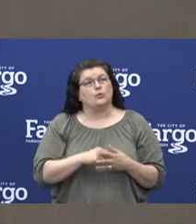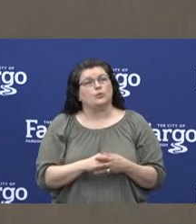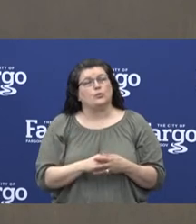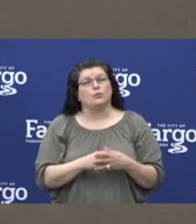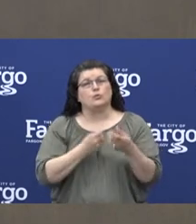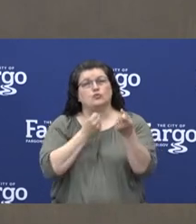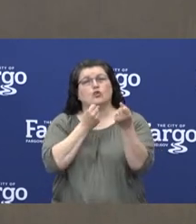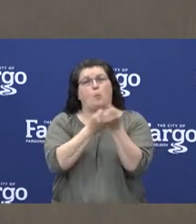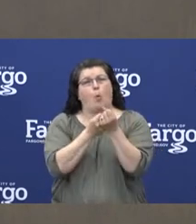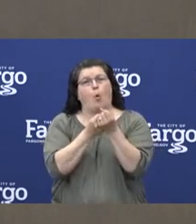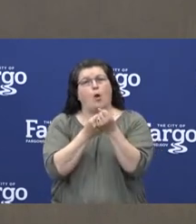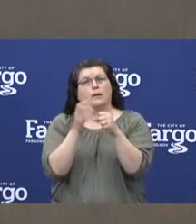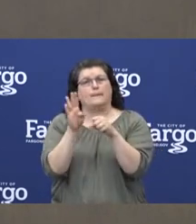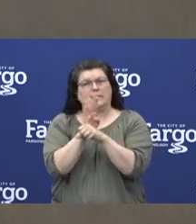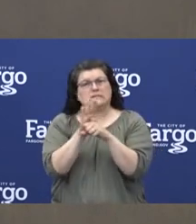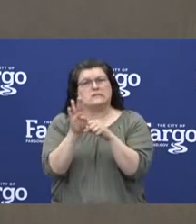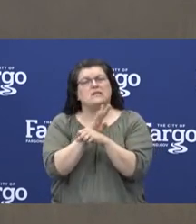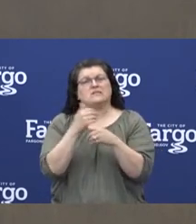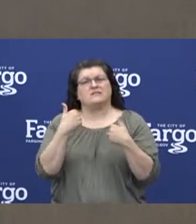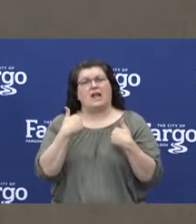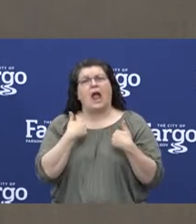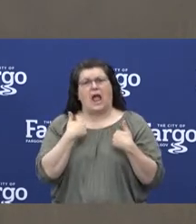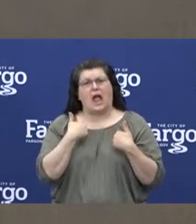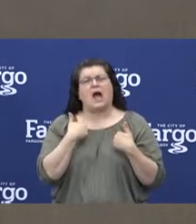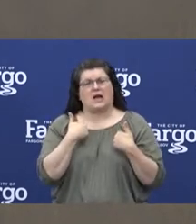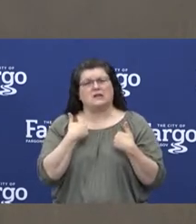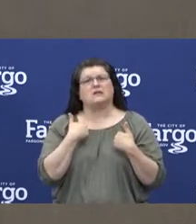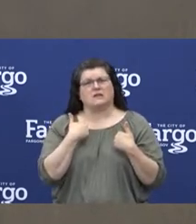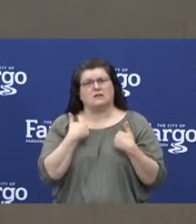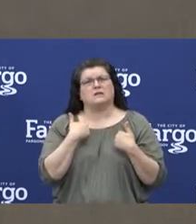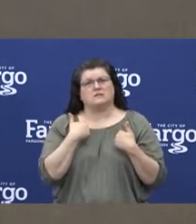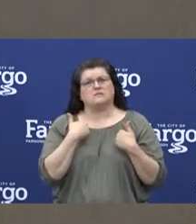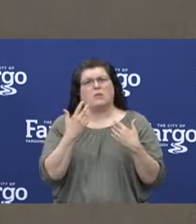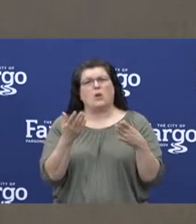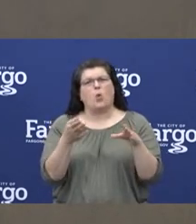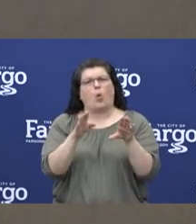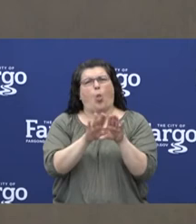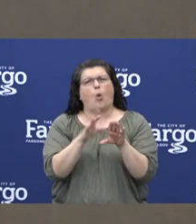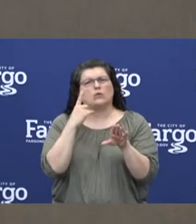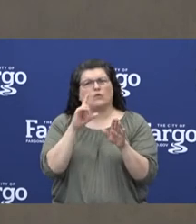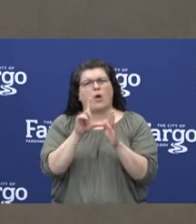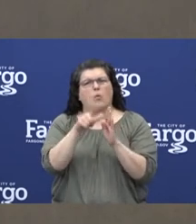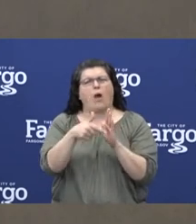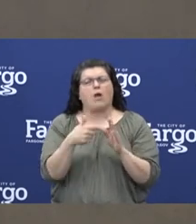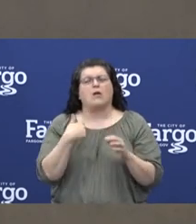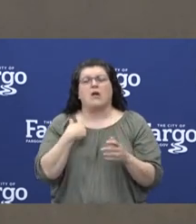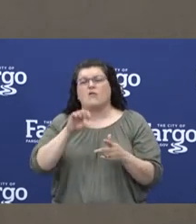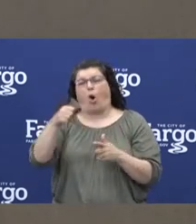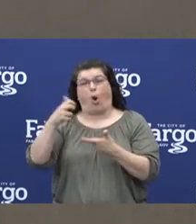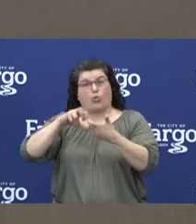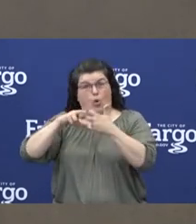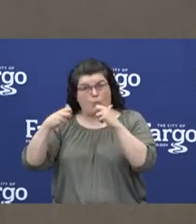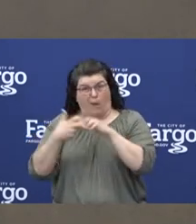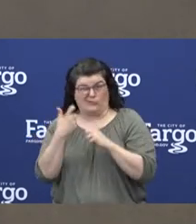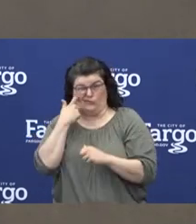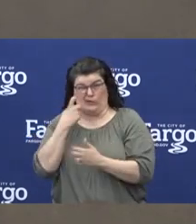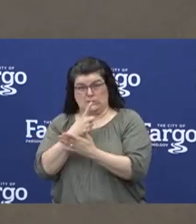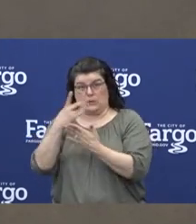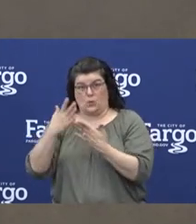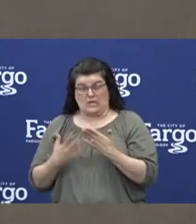support all these businesses that have had some downtime that have been closed, those that have had some additional problems over the weekend.